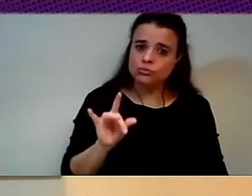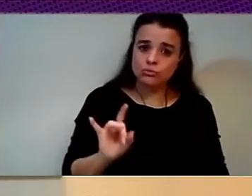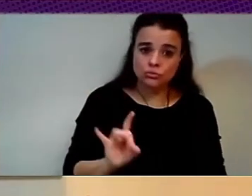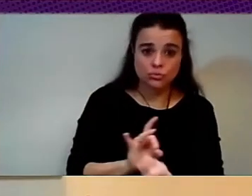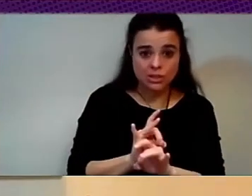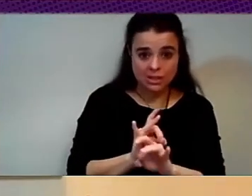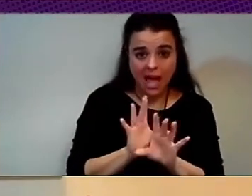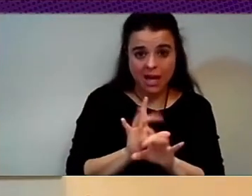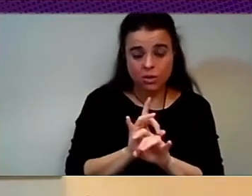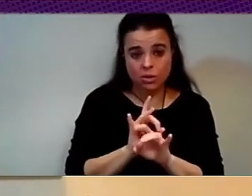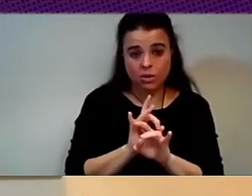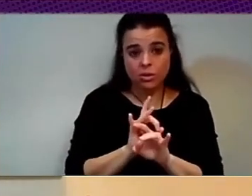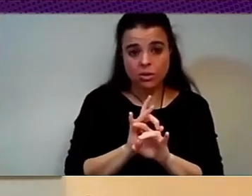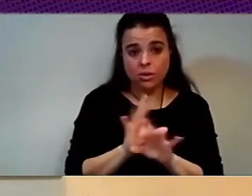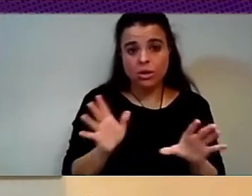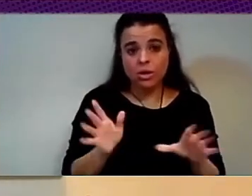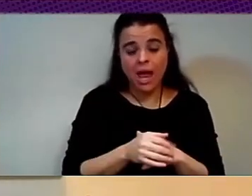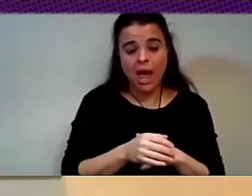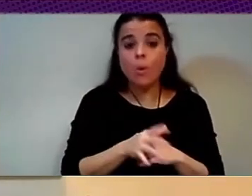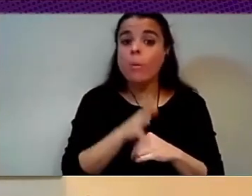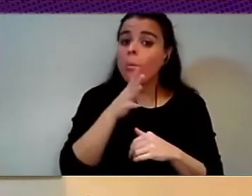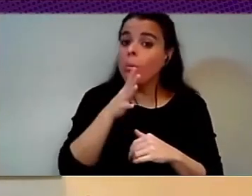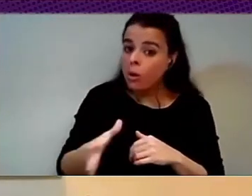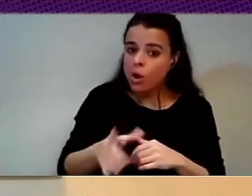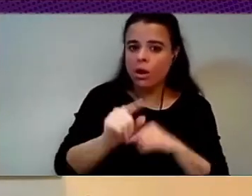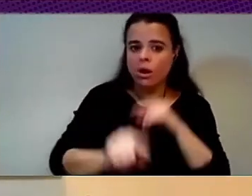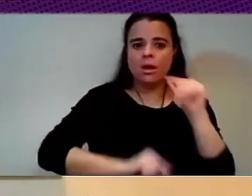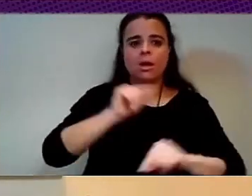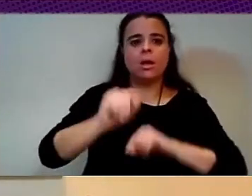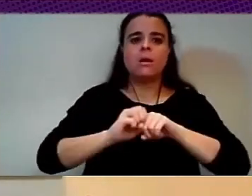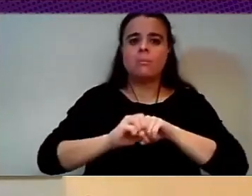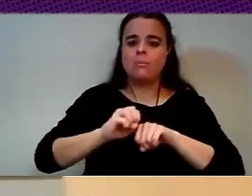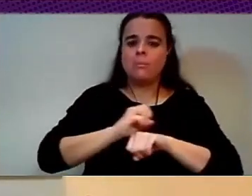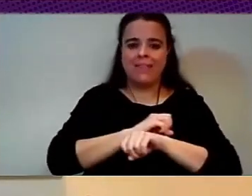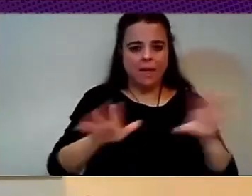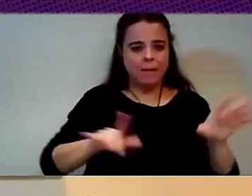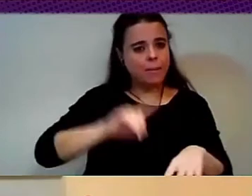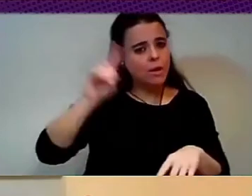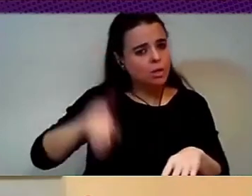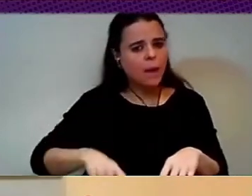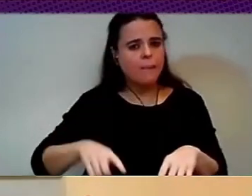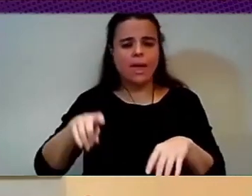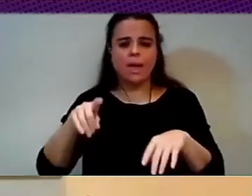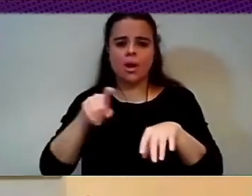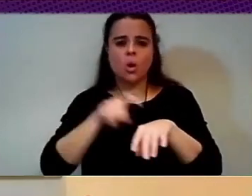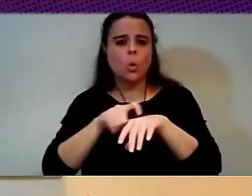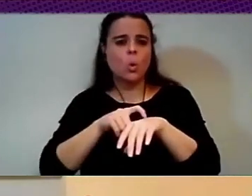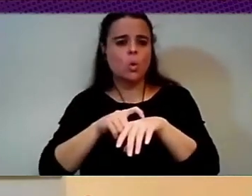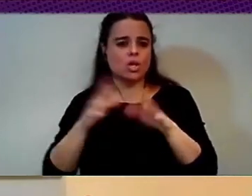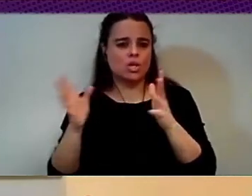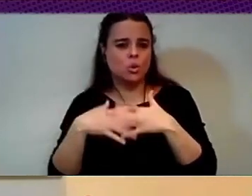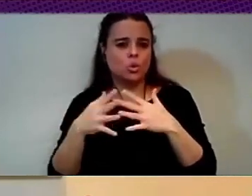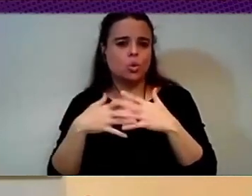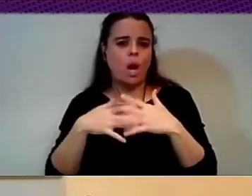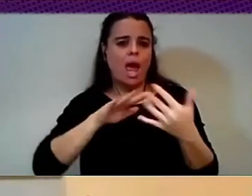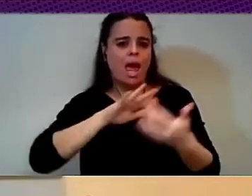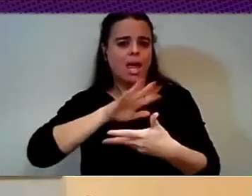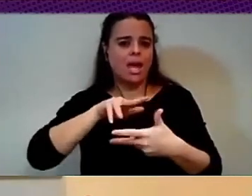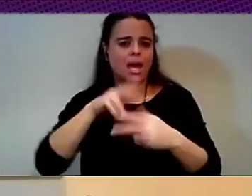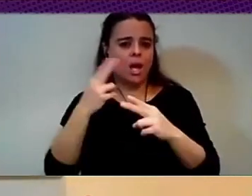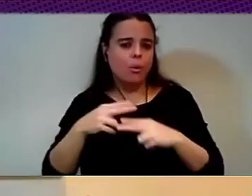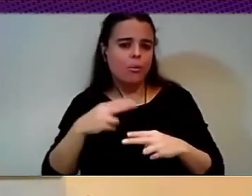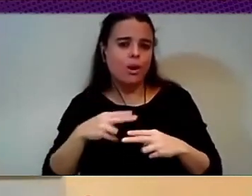structural condition, changes in geopolitical relationship between the US and China, changing in the global trade